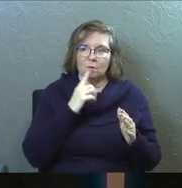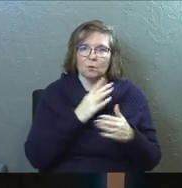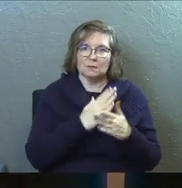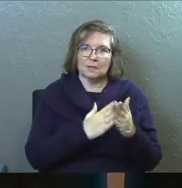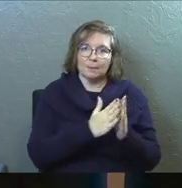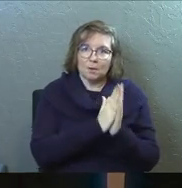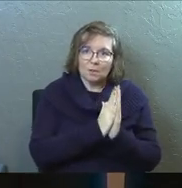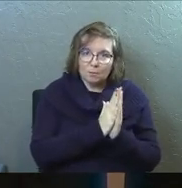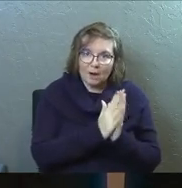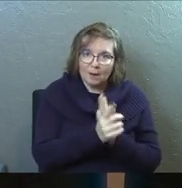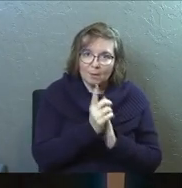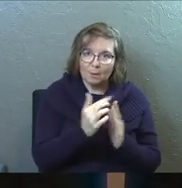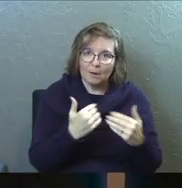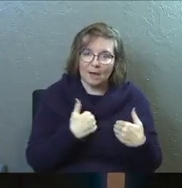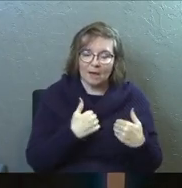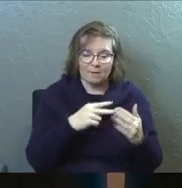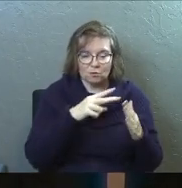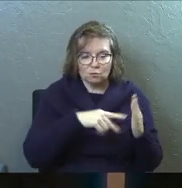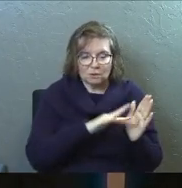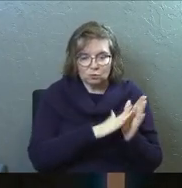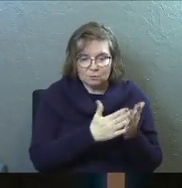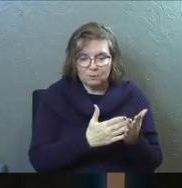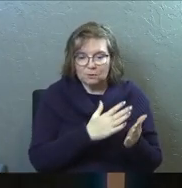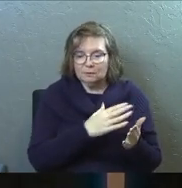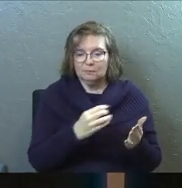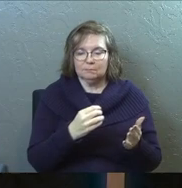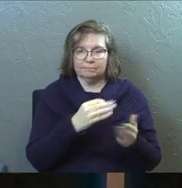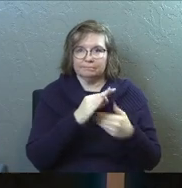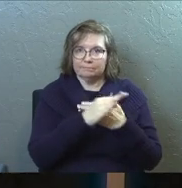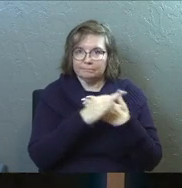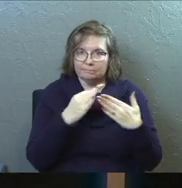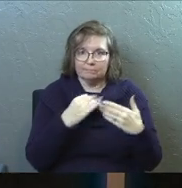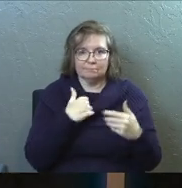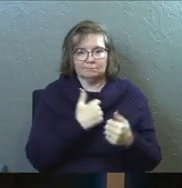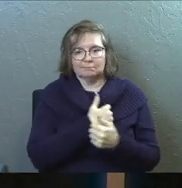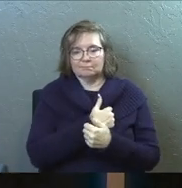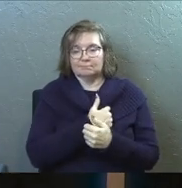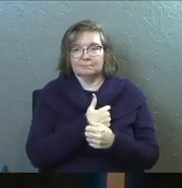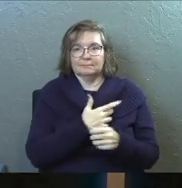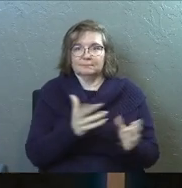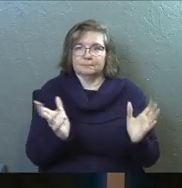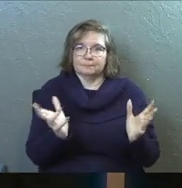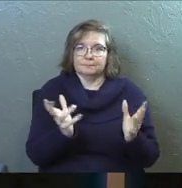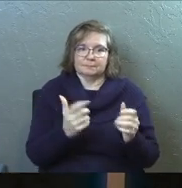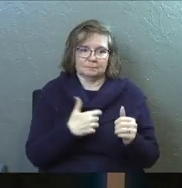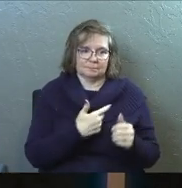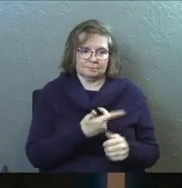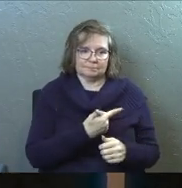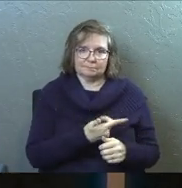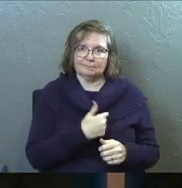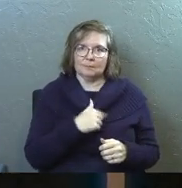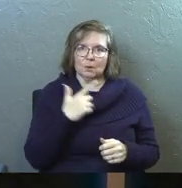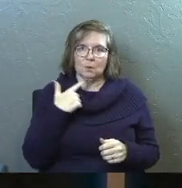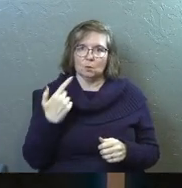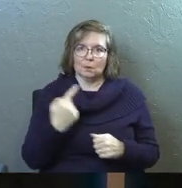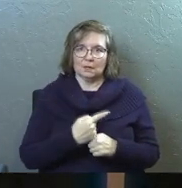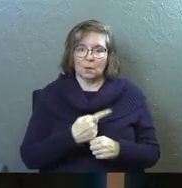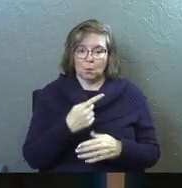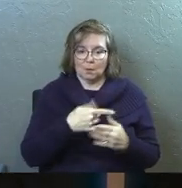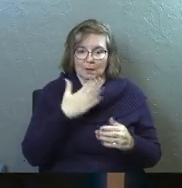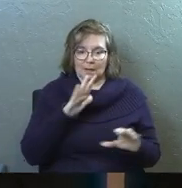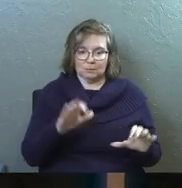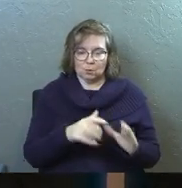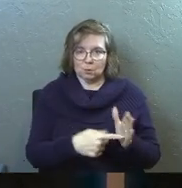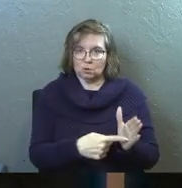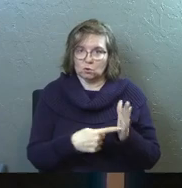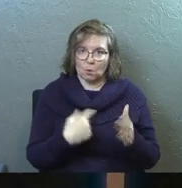some of the, you prayer moments that we're having and reading scripture and fasting. And we've just loved getting to talk about throughout the last 21 days what God's been doing